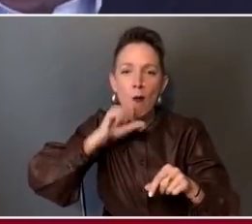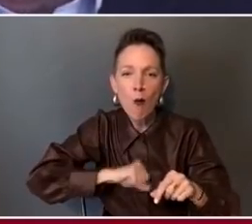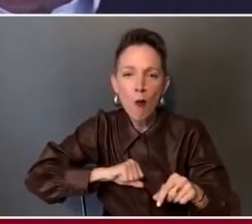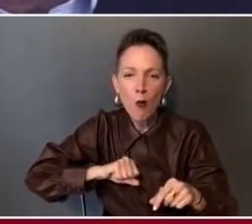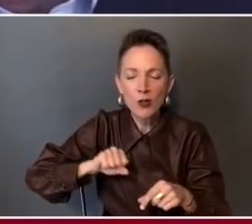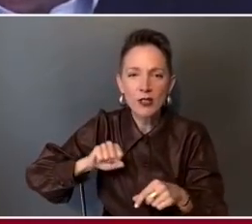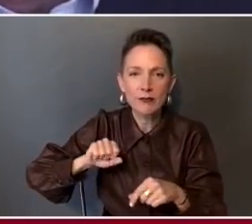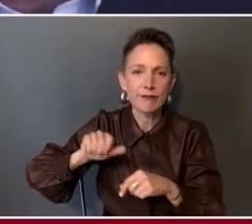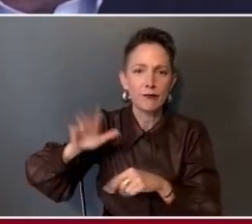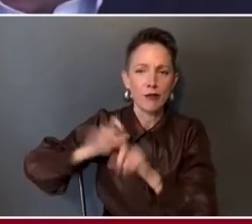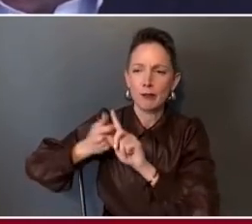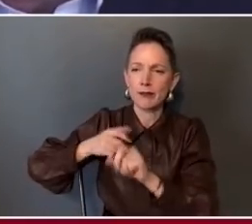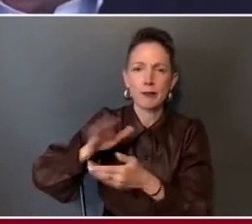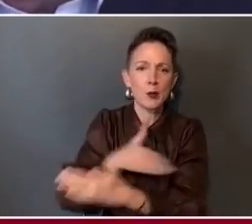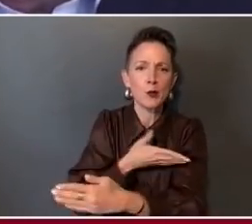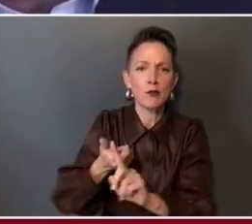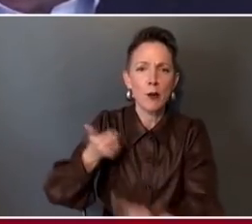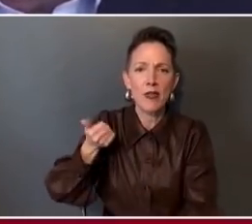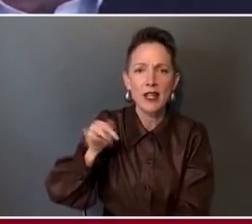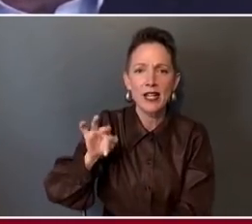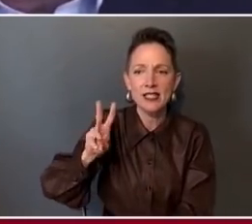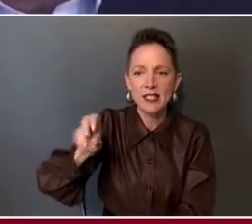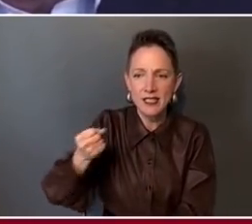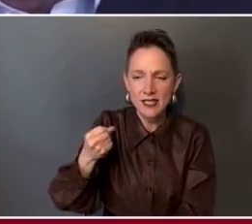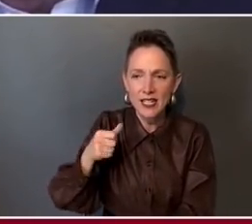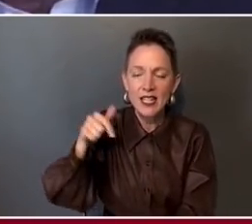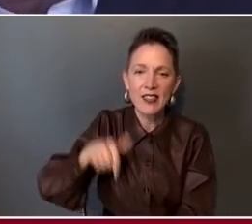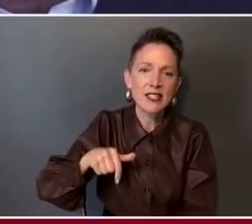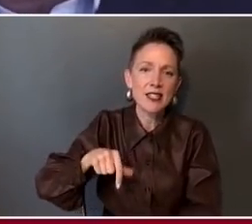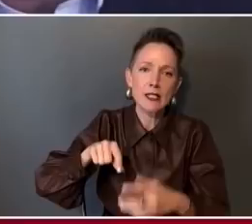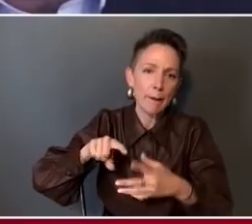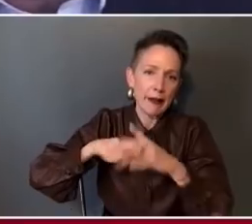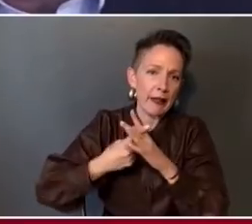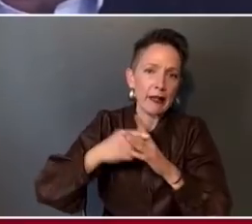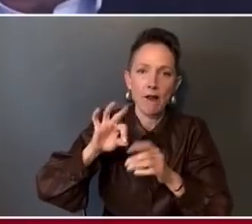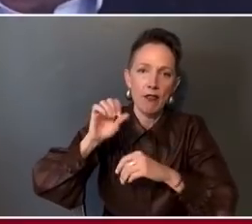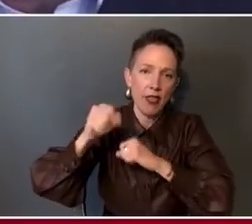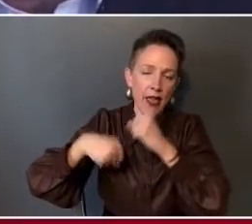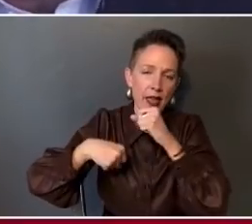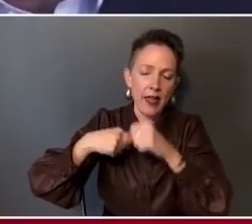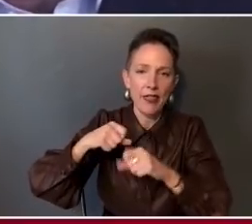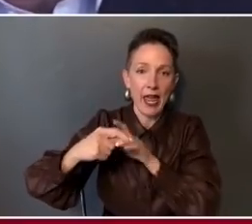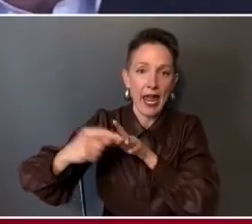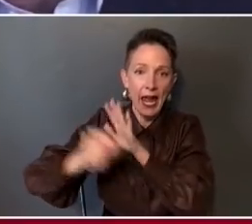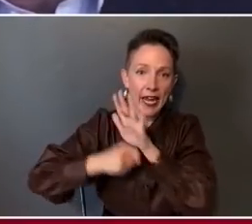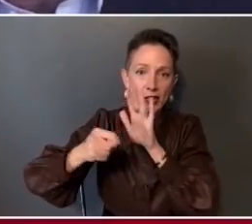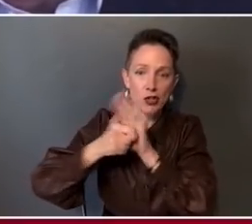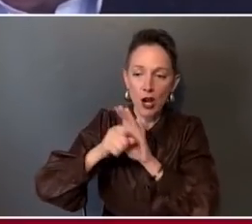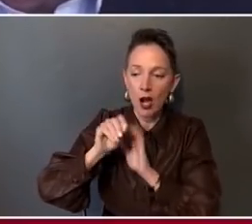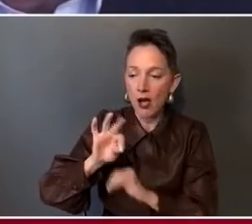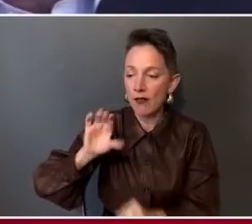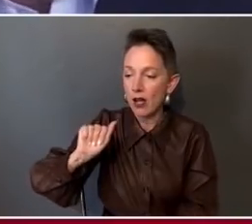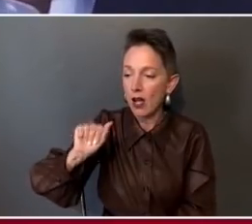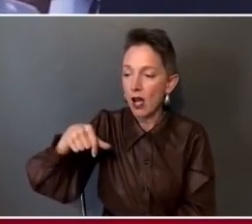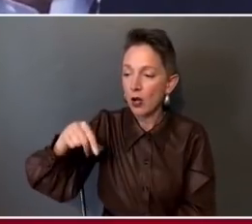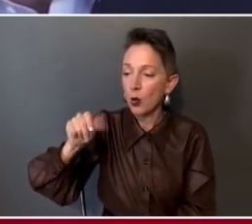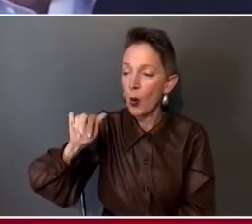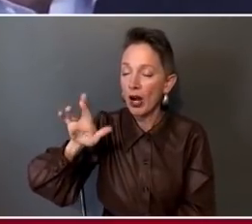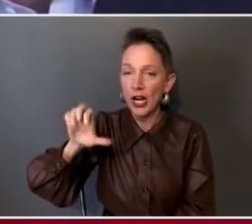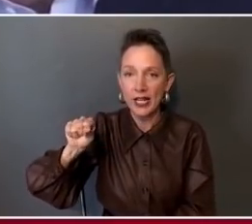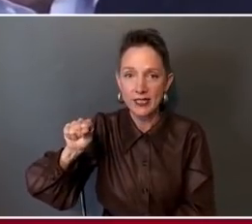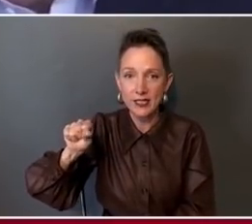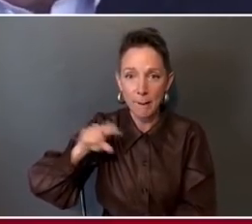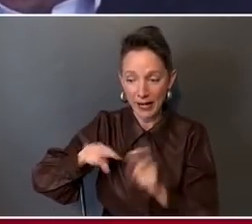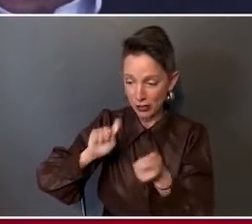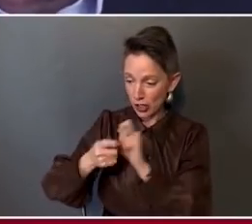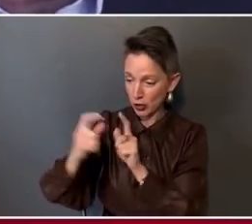from the 1960s. This is the dawning of the age of Aquarius. But in this case, the song is this is the dawning of the age of the variants. The variants